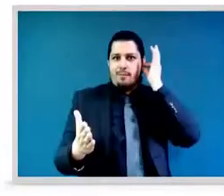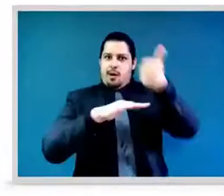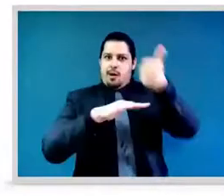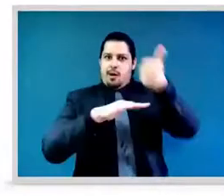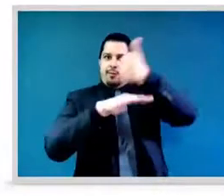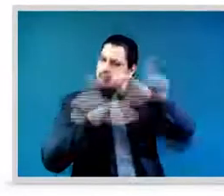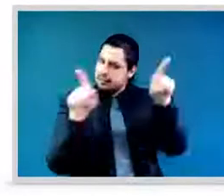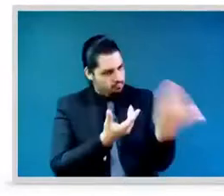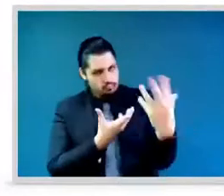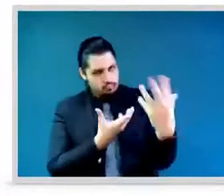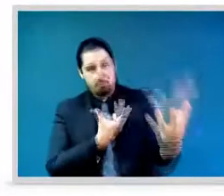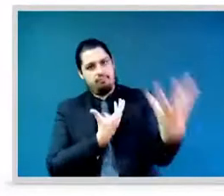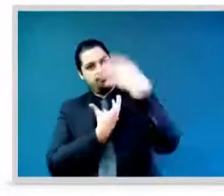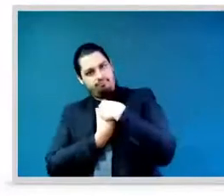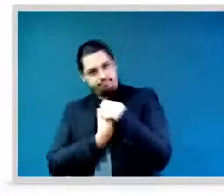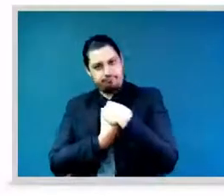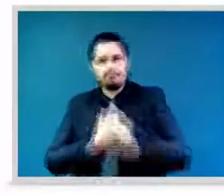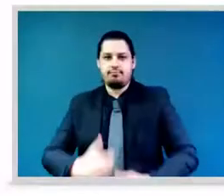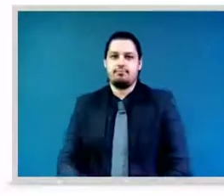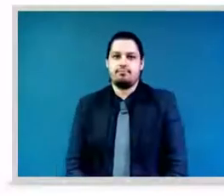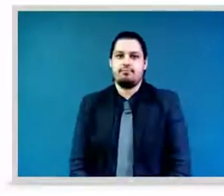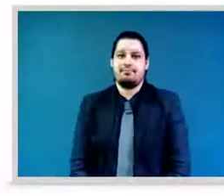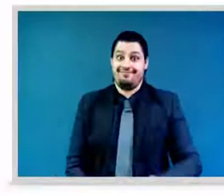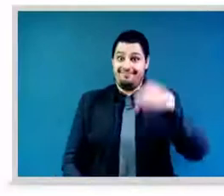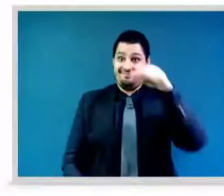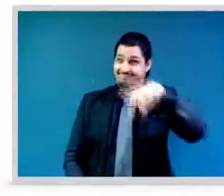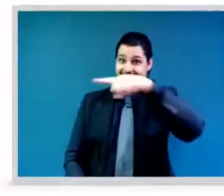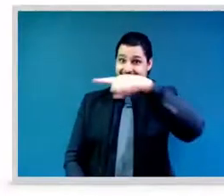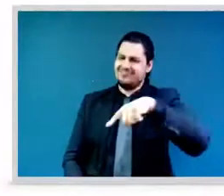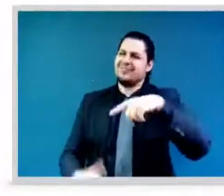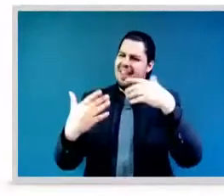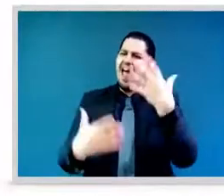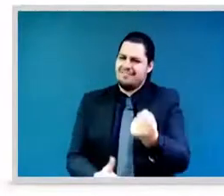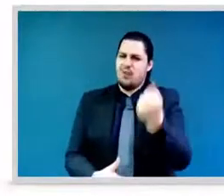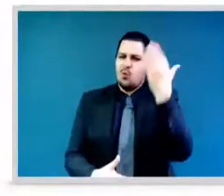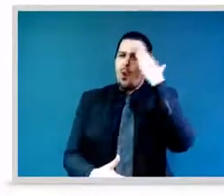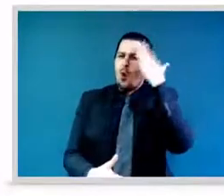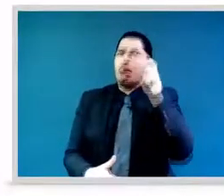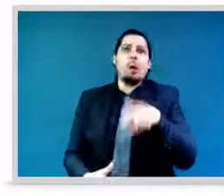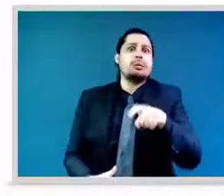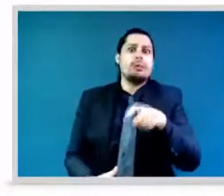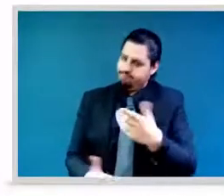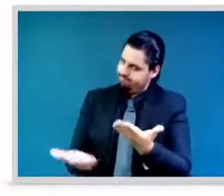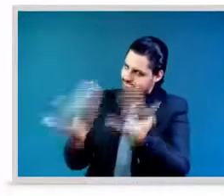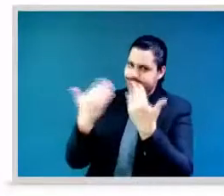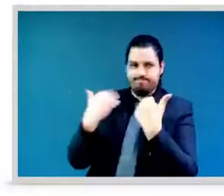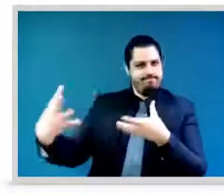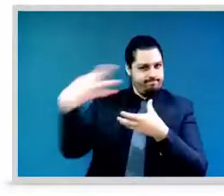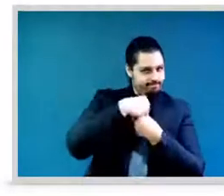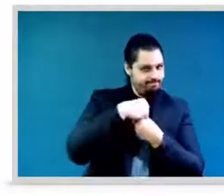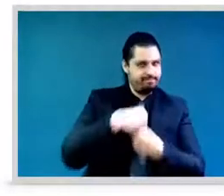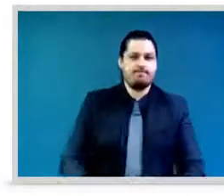make sure that what we are discussing here, what has been said by CSW is acted upon and it